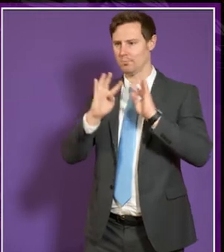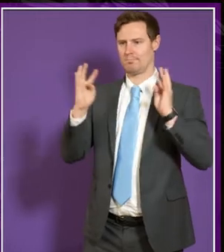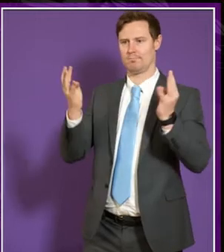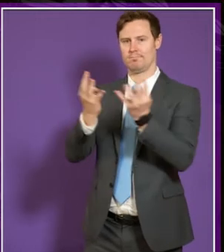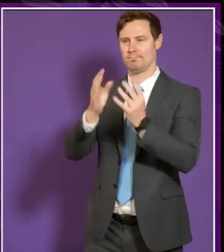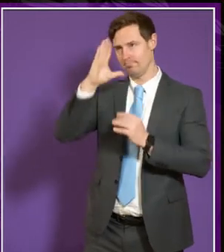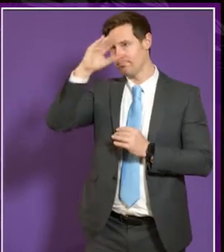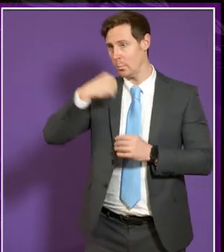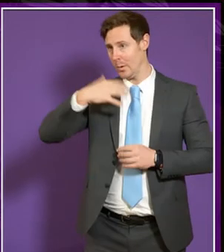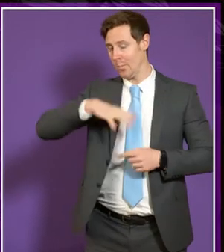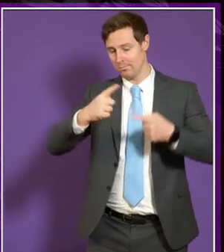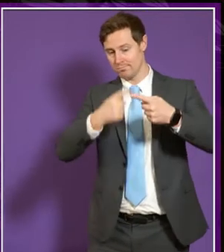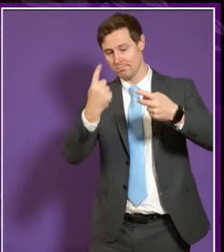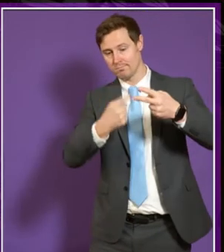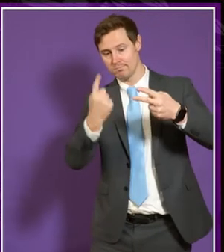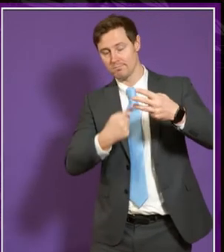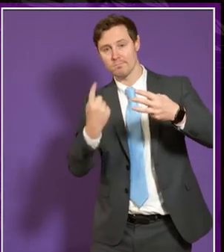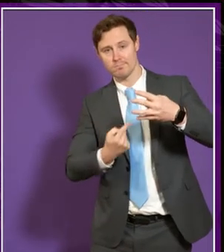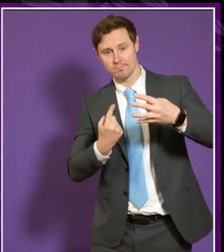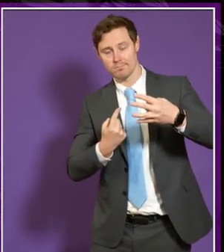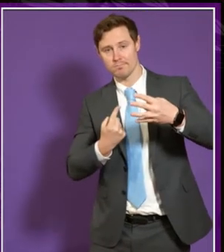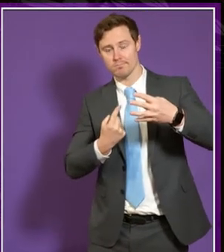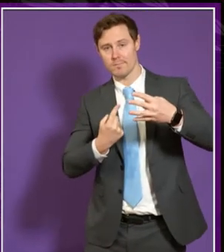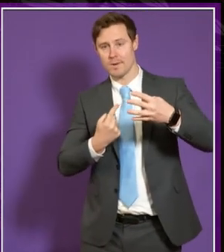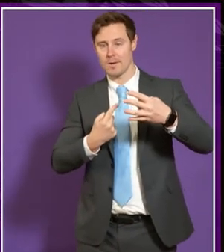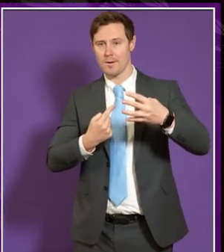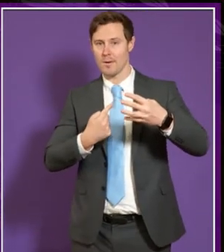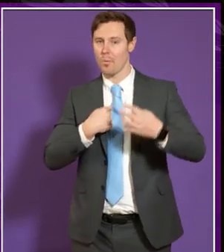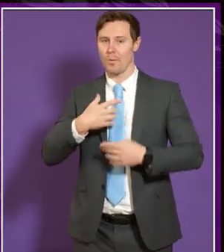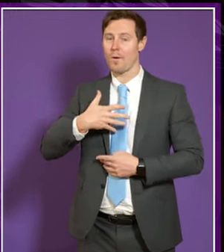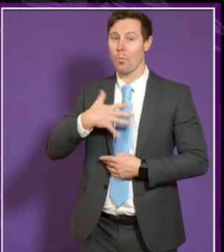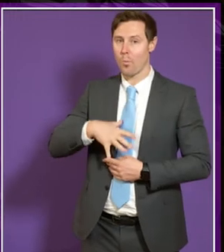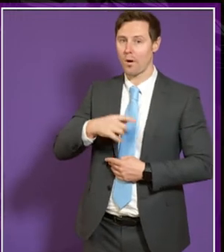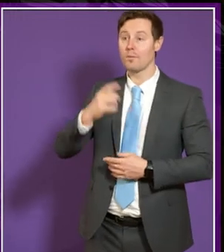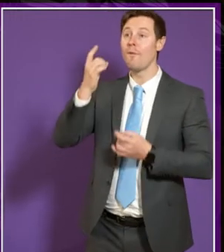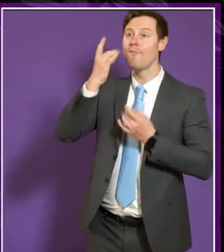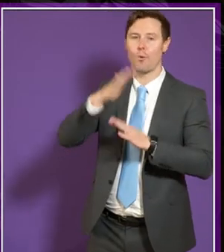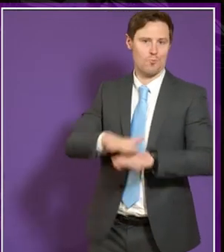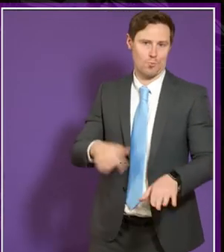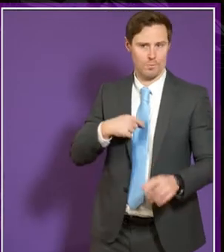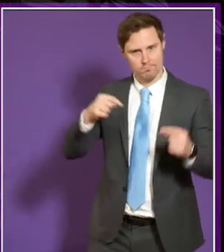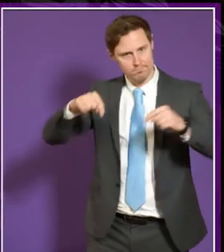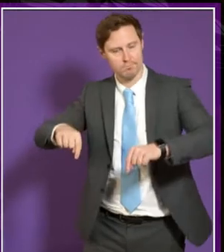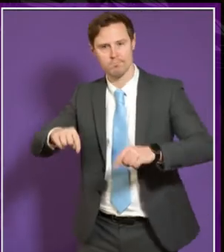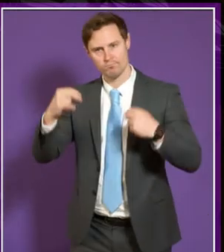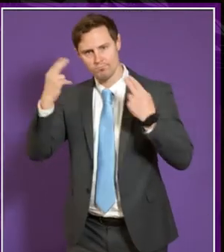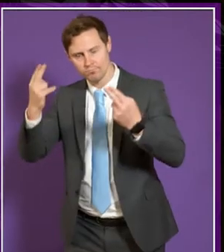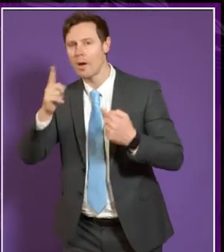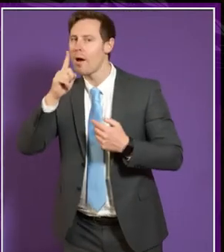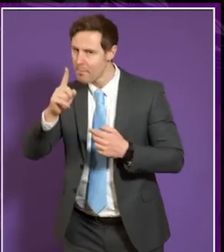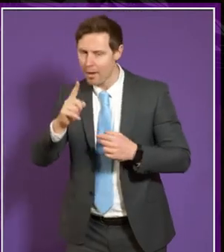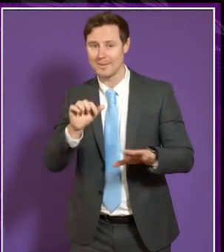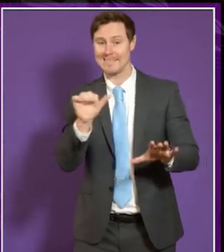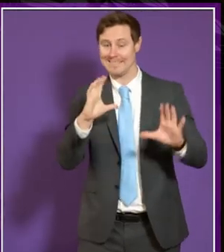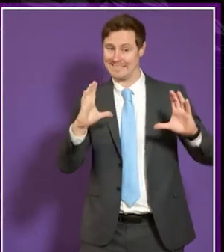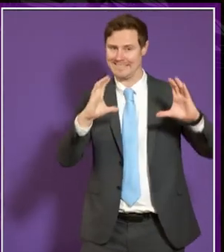our wishes and um you know we are we don't like to be forgotten uh but and we are a small voice